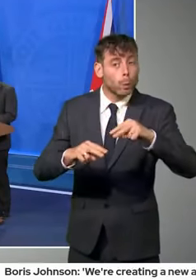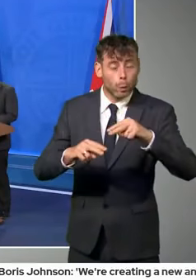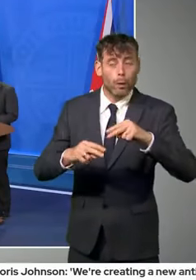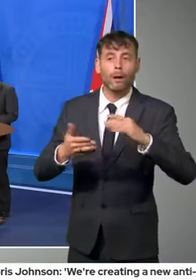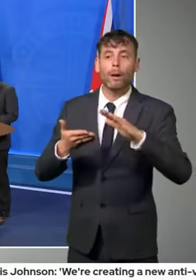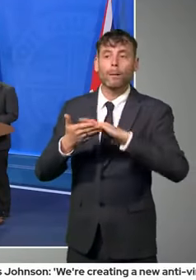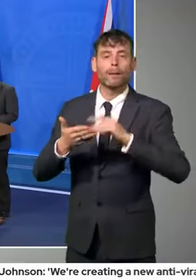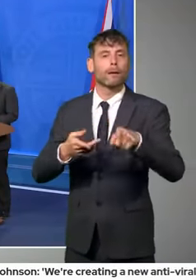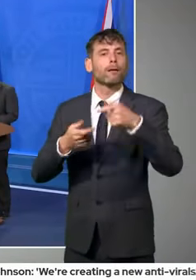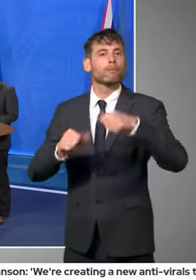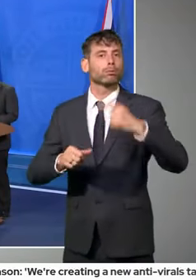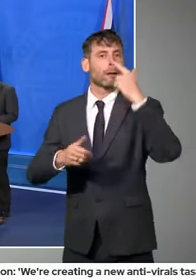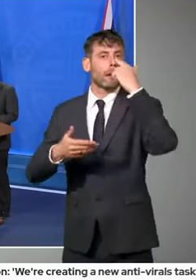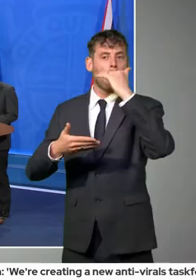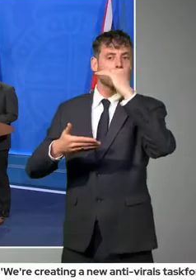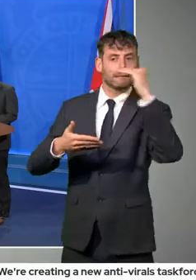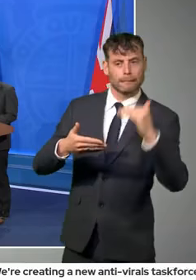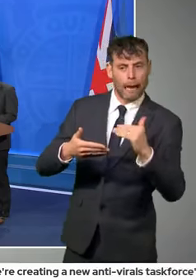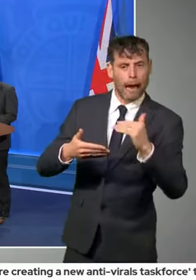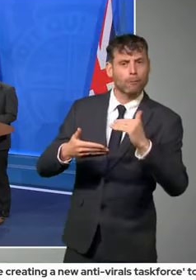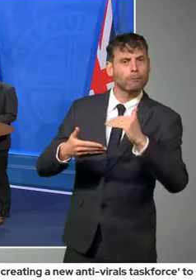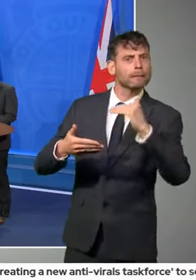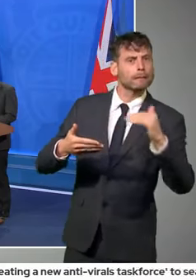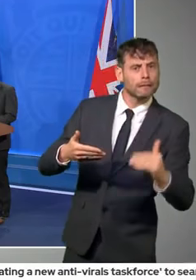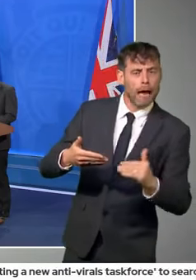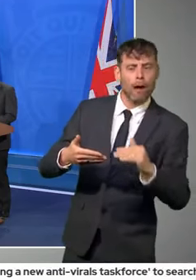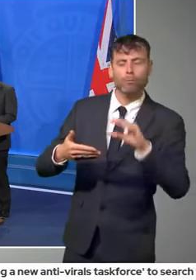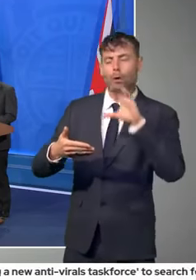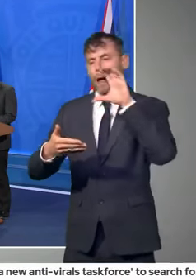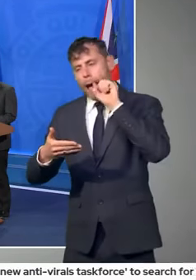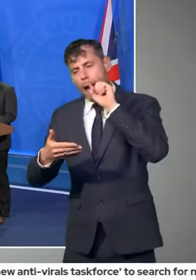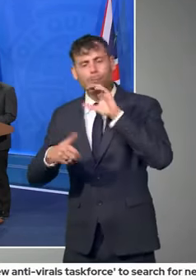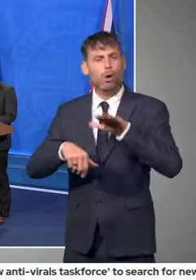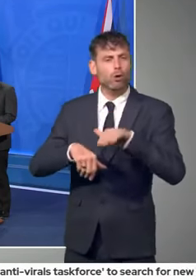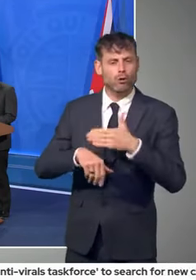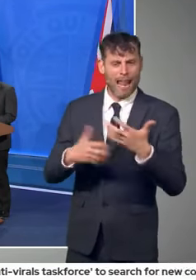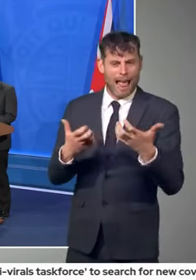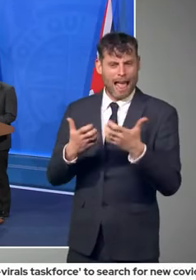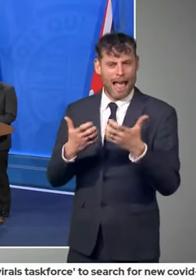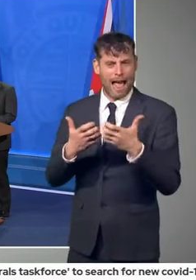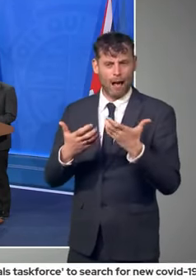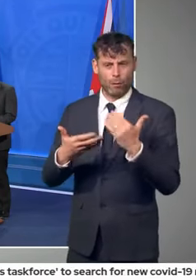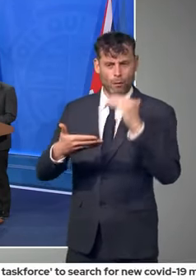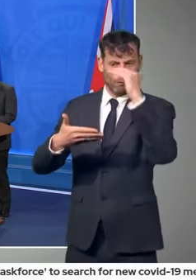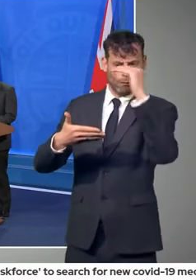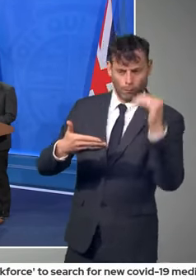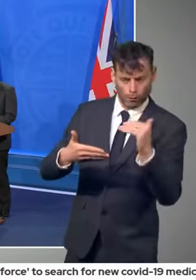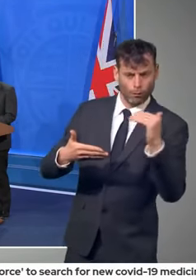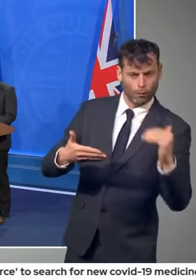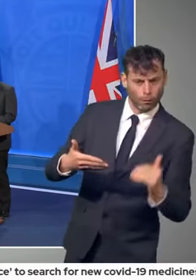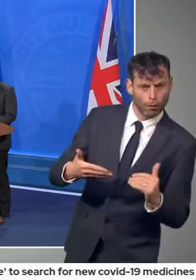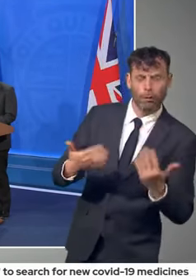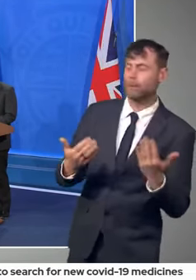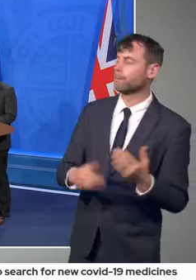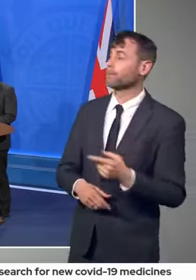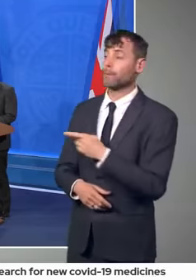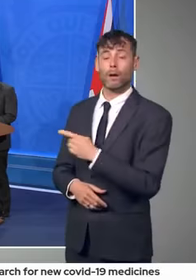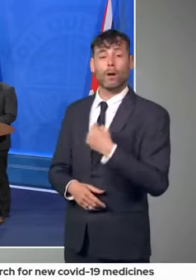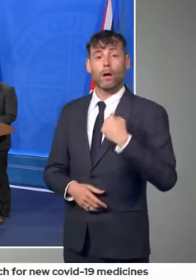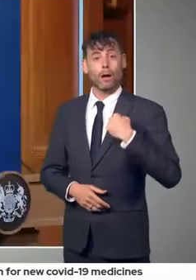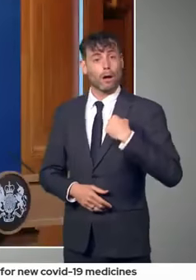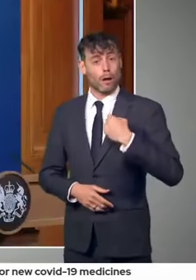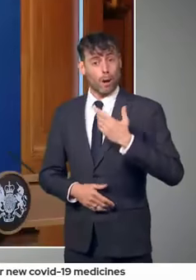we keep the red list under constant review. All countries we keep under constant